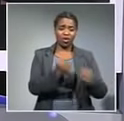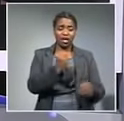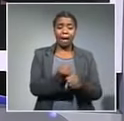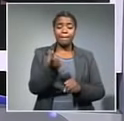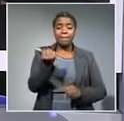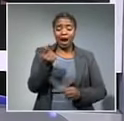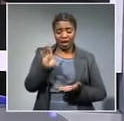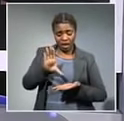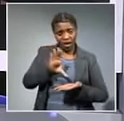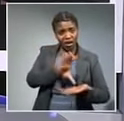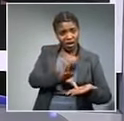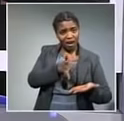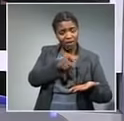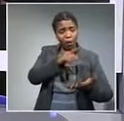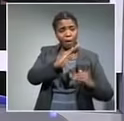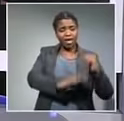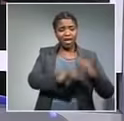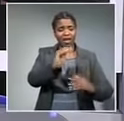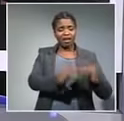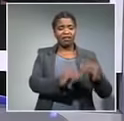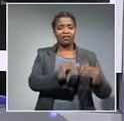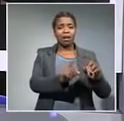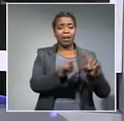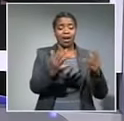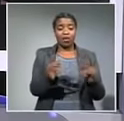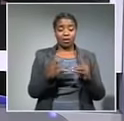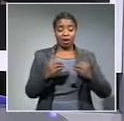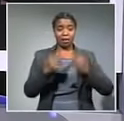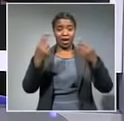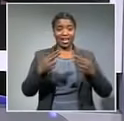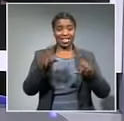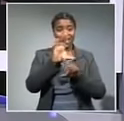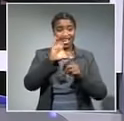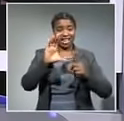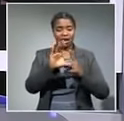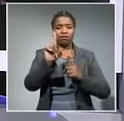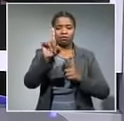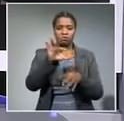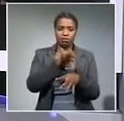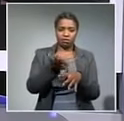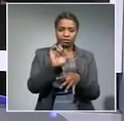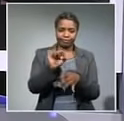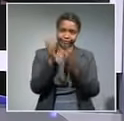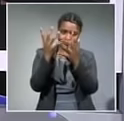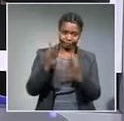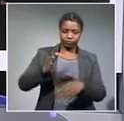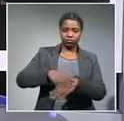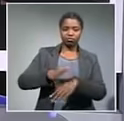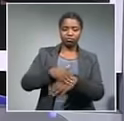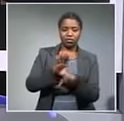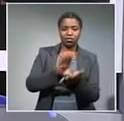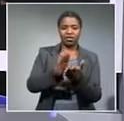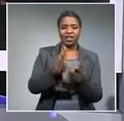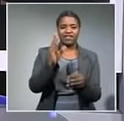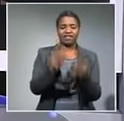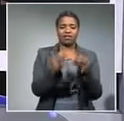has been set aside in the past it was mismanaged but now the department of arts and culture plans to ask treasury for more money to finish